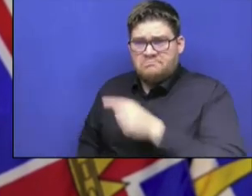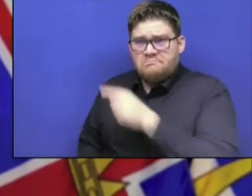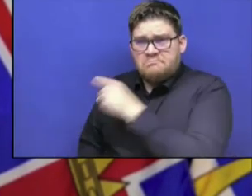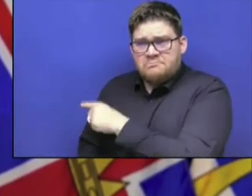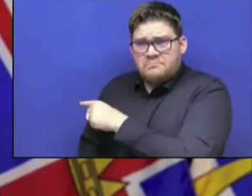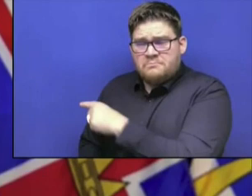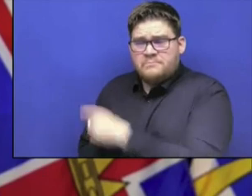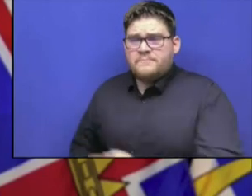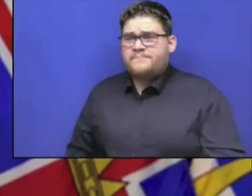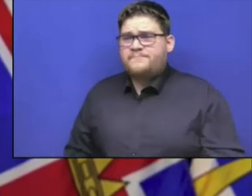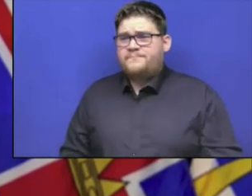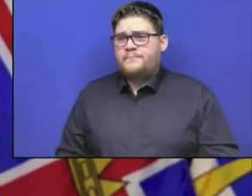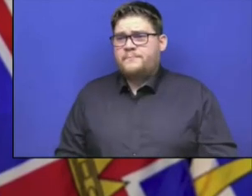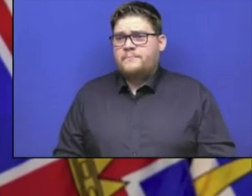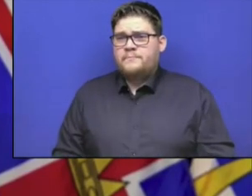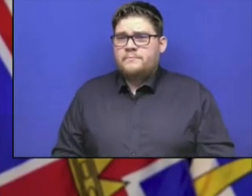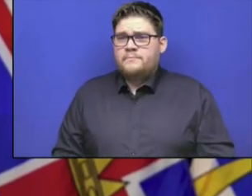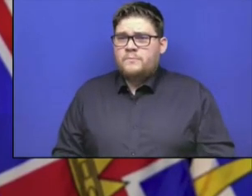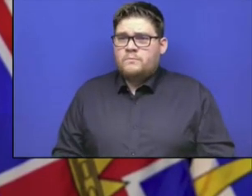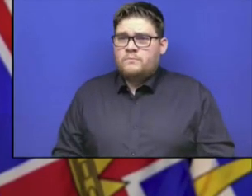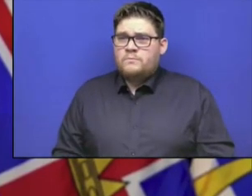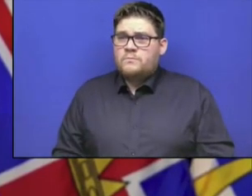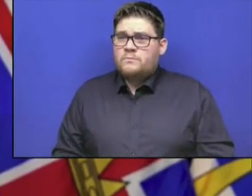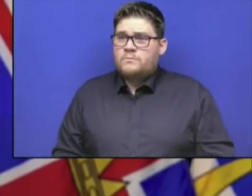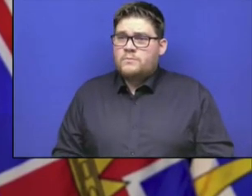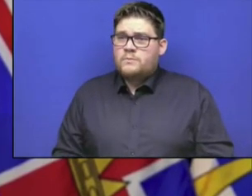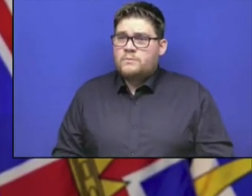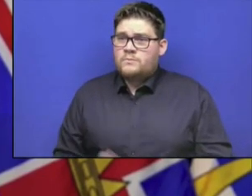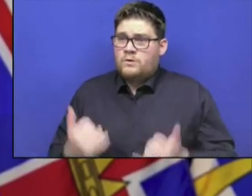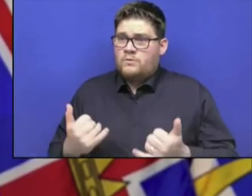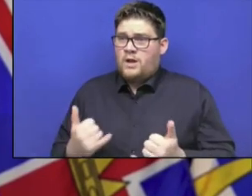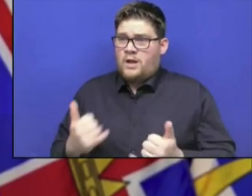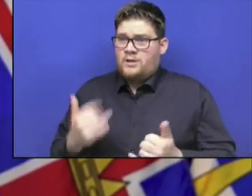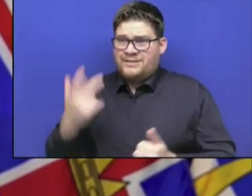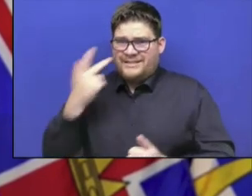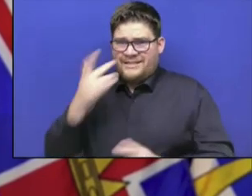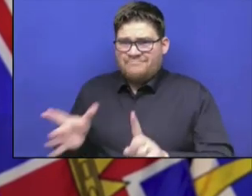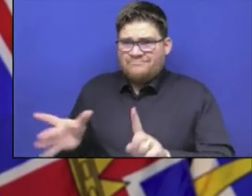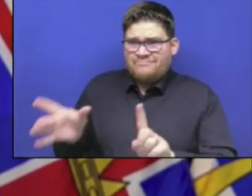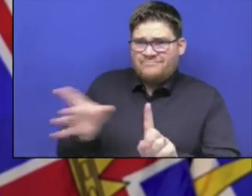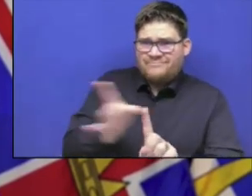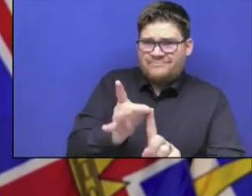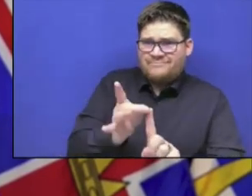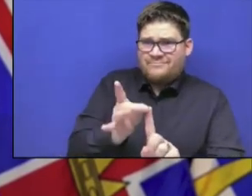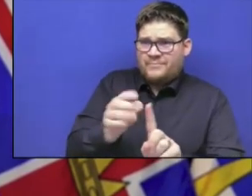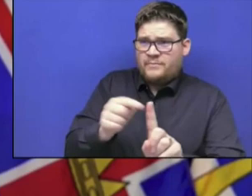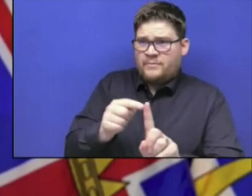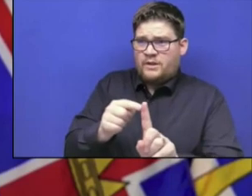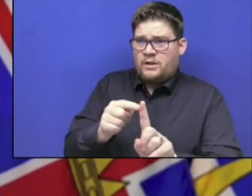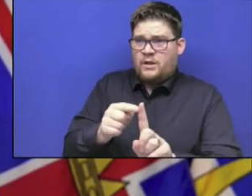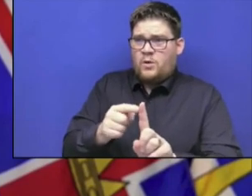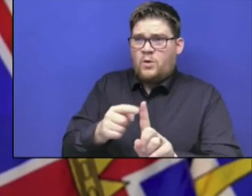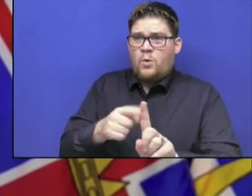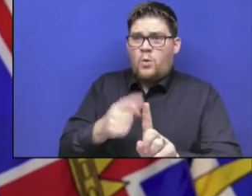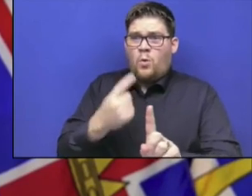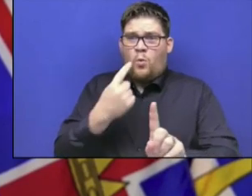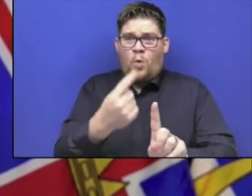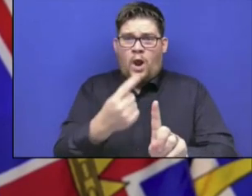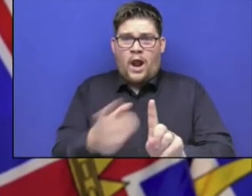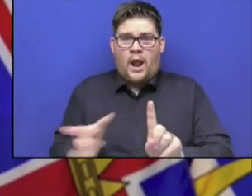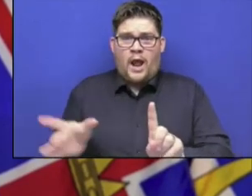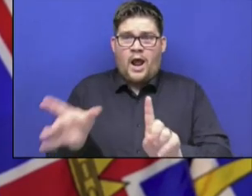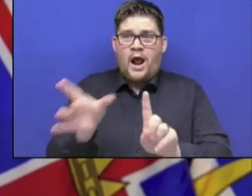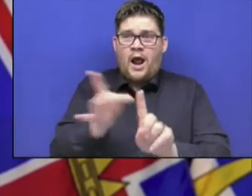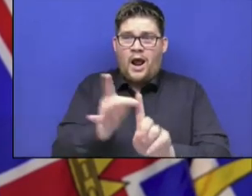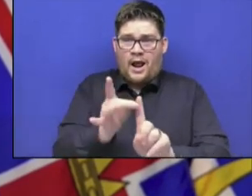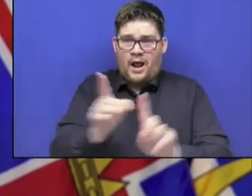to get case numbers to fall below current levels? And if not, why not? Oh, absolutely not. I mean, obviously, we want